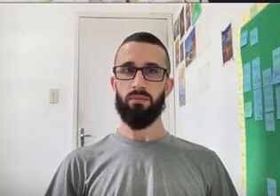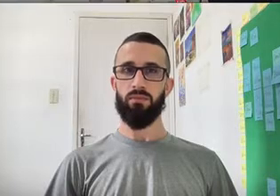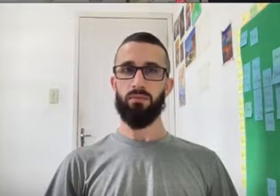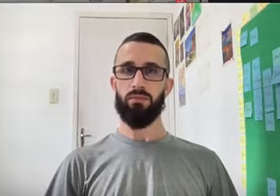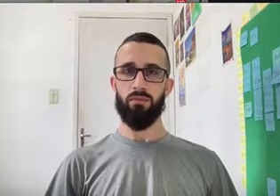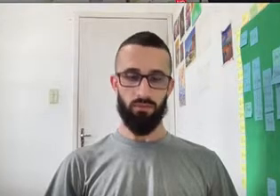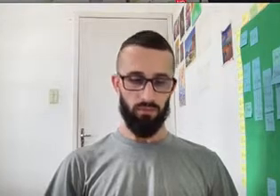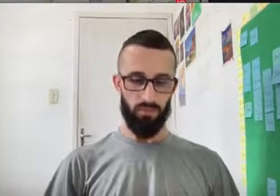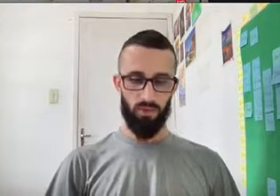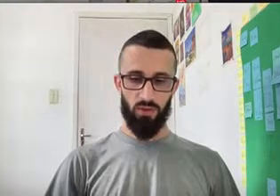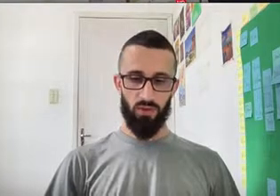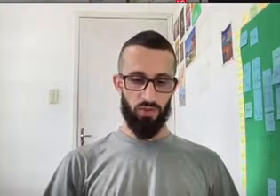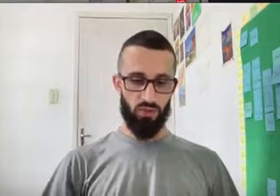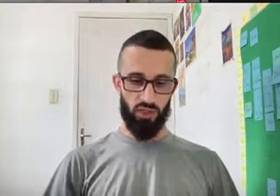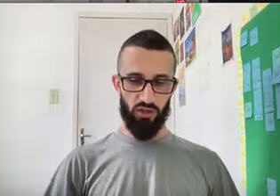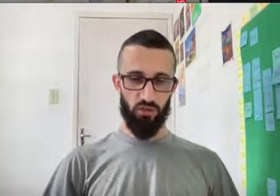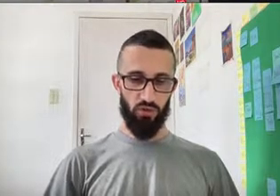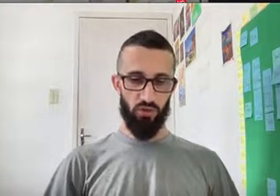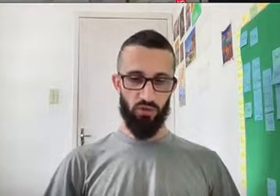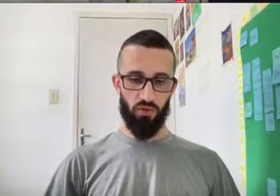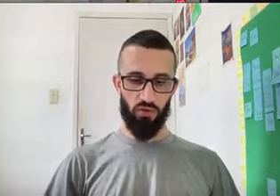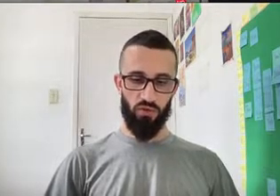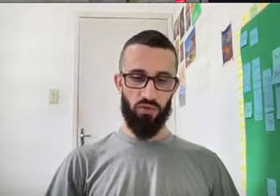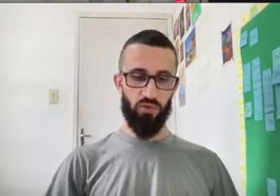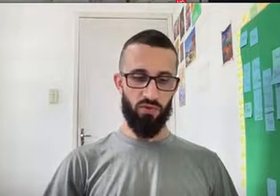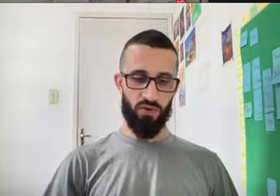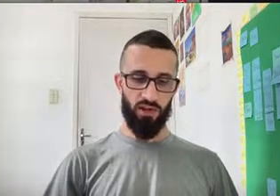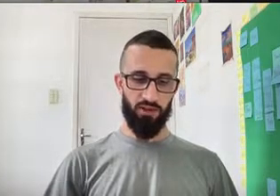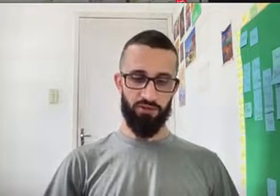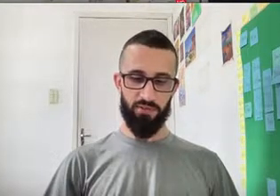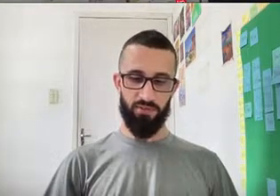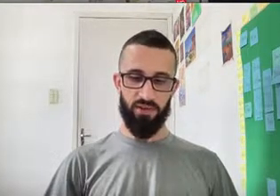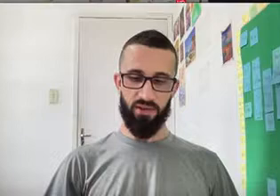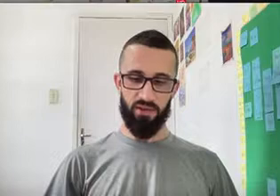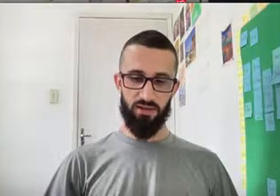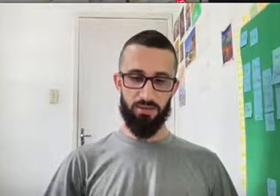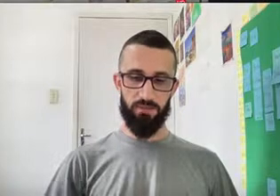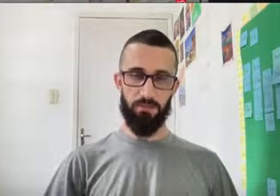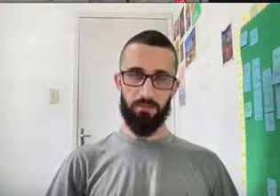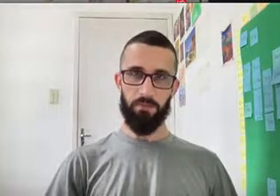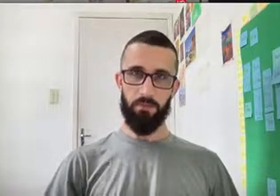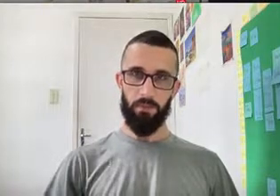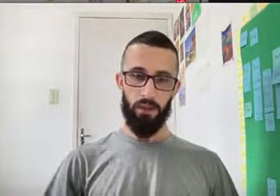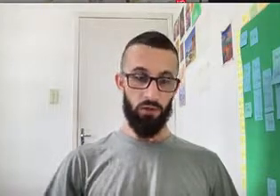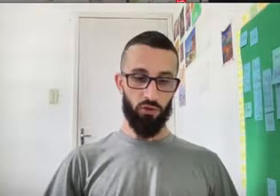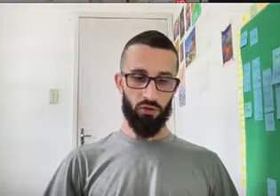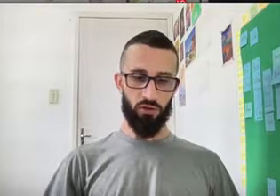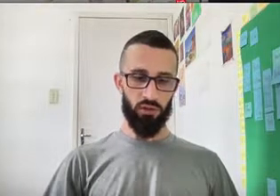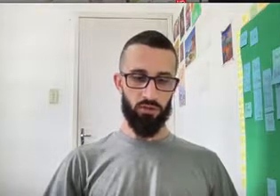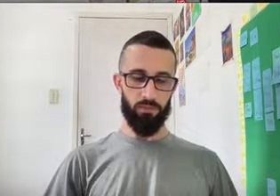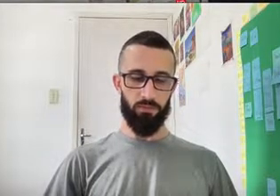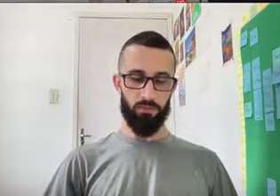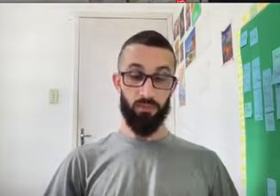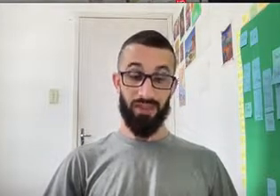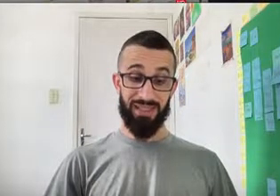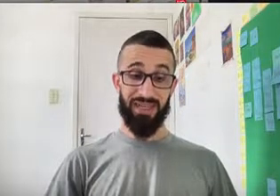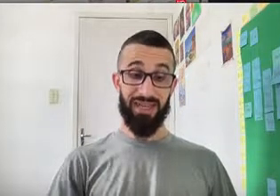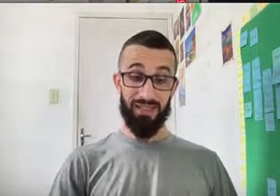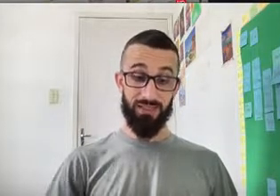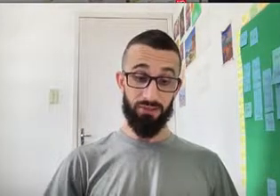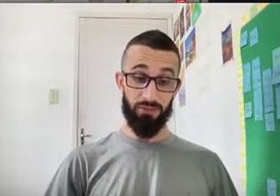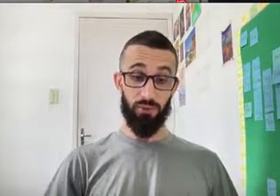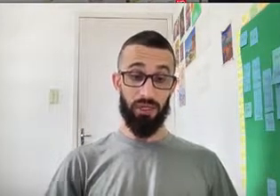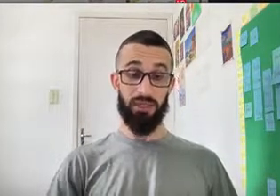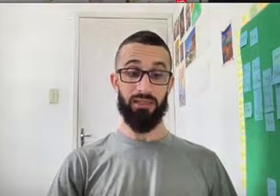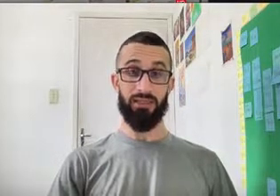furada Já colocou A família Toda Em